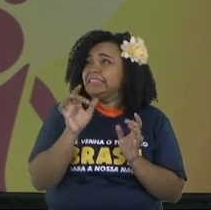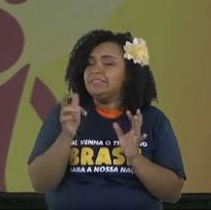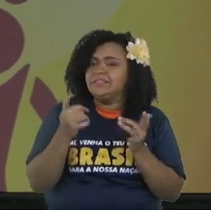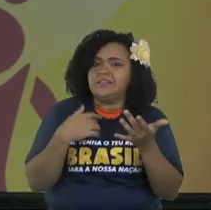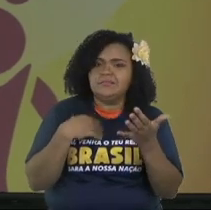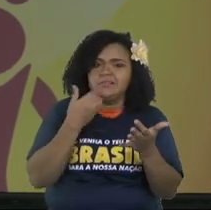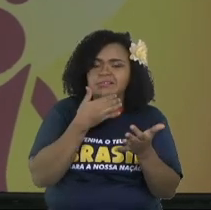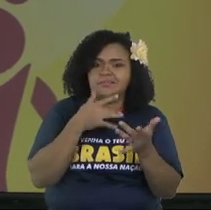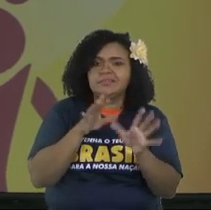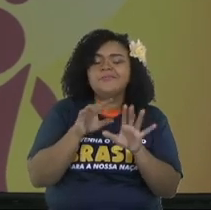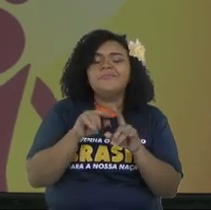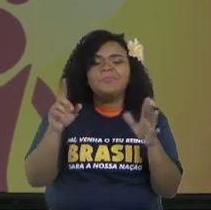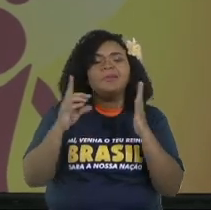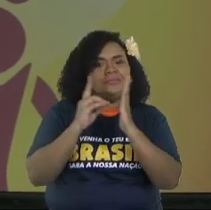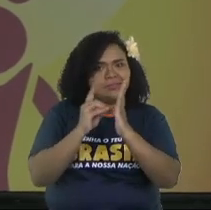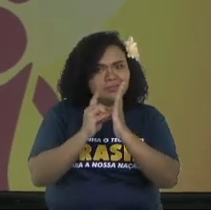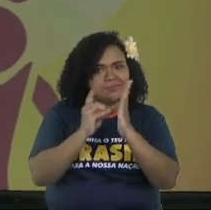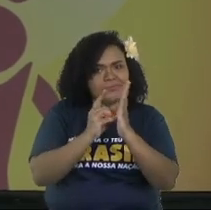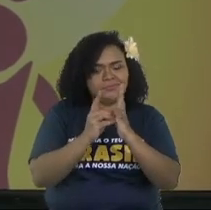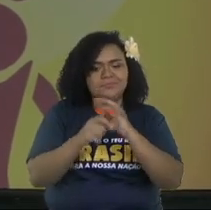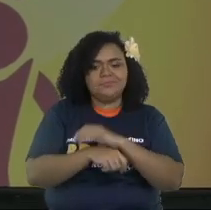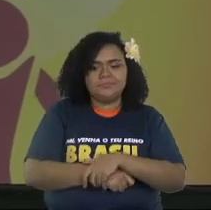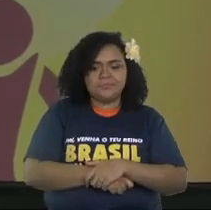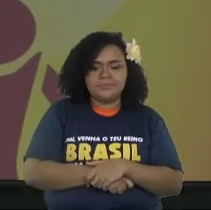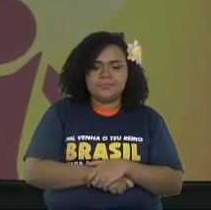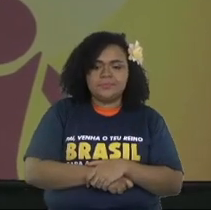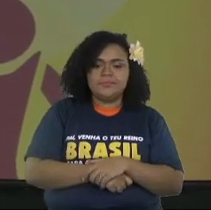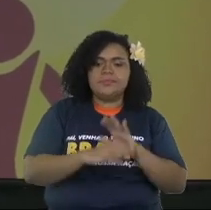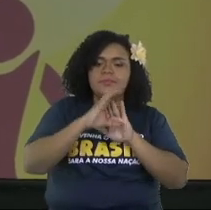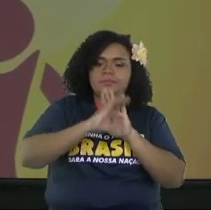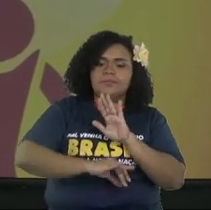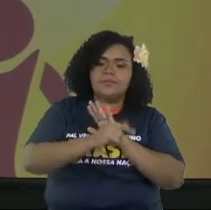I didn't know how to say it at all Deuteronomy